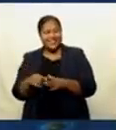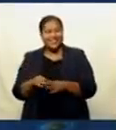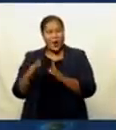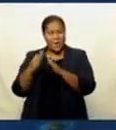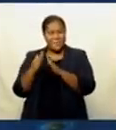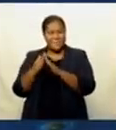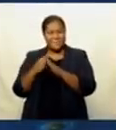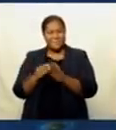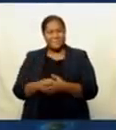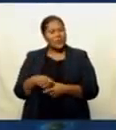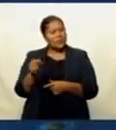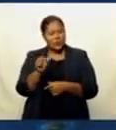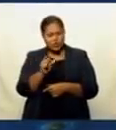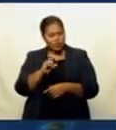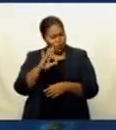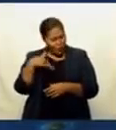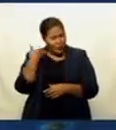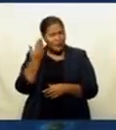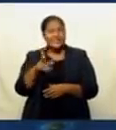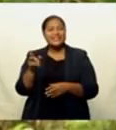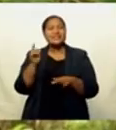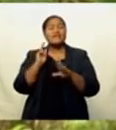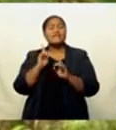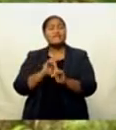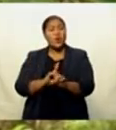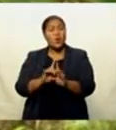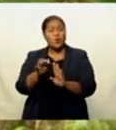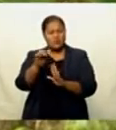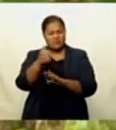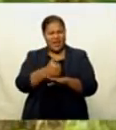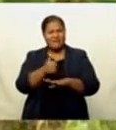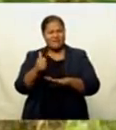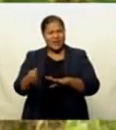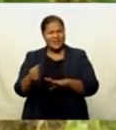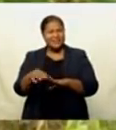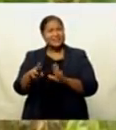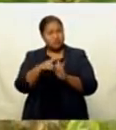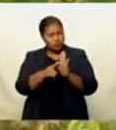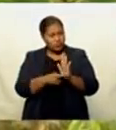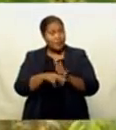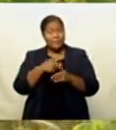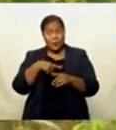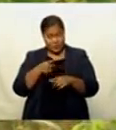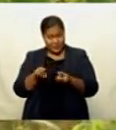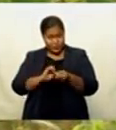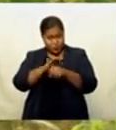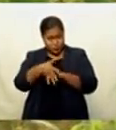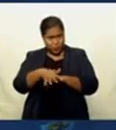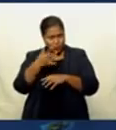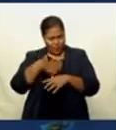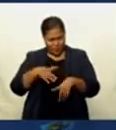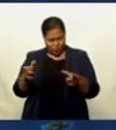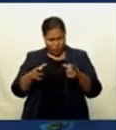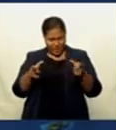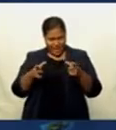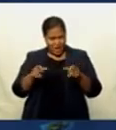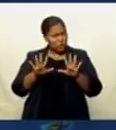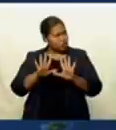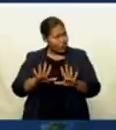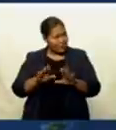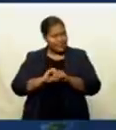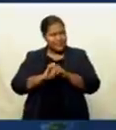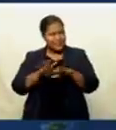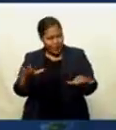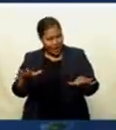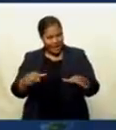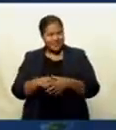always follow government protocols, in particular this time of pandemic, so that we can maintain and contain this virus.